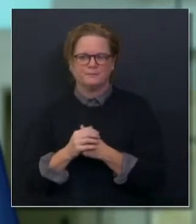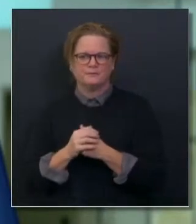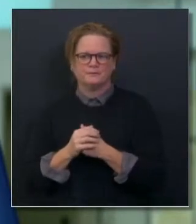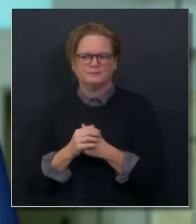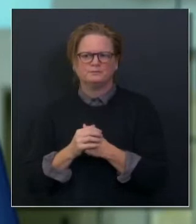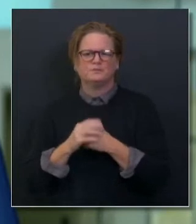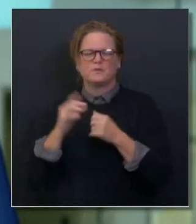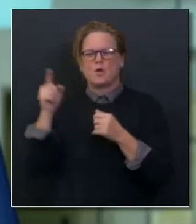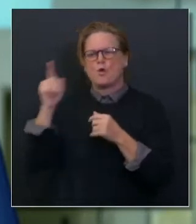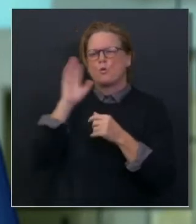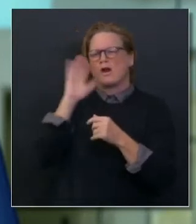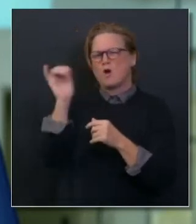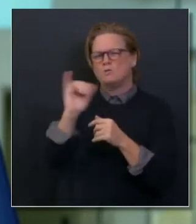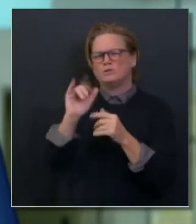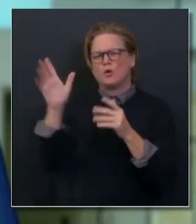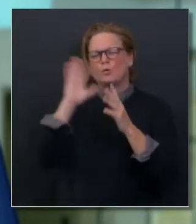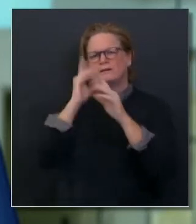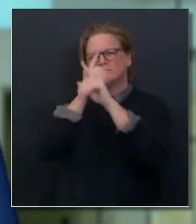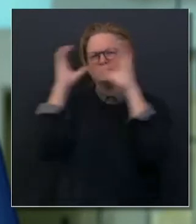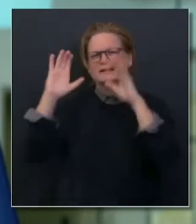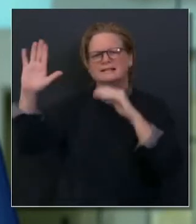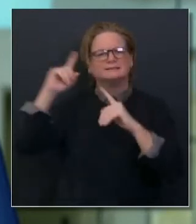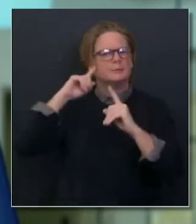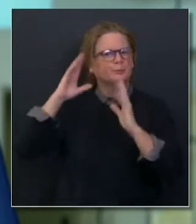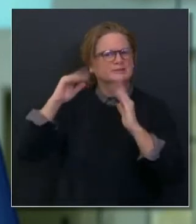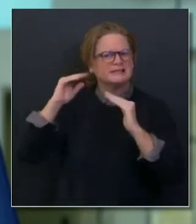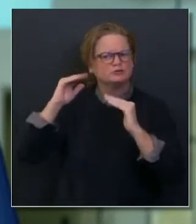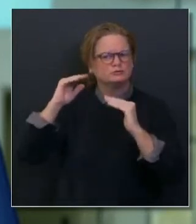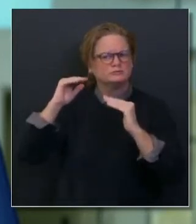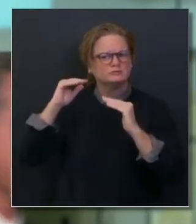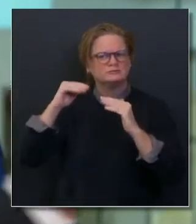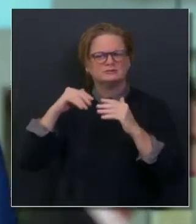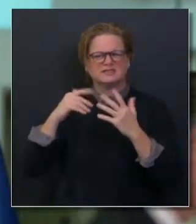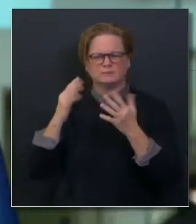are well-established with our county and local health officers.